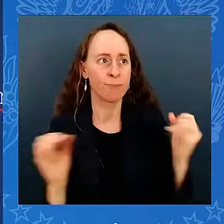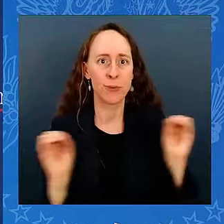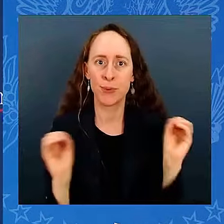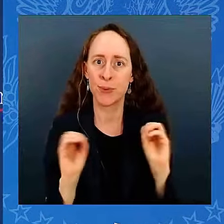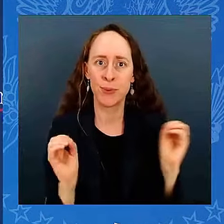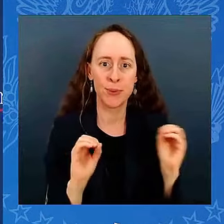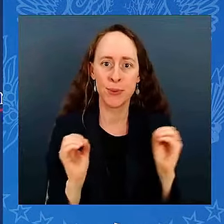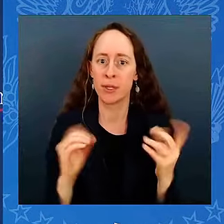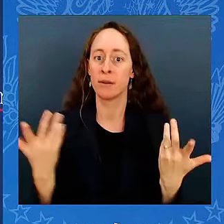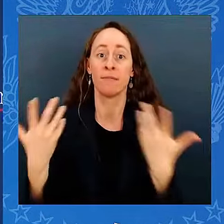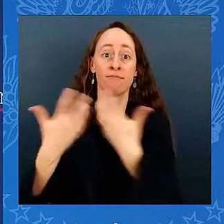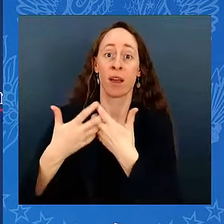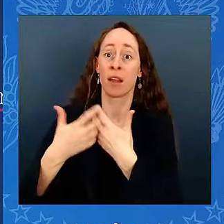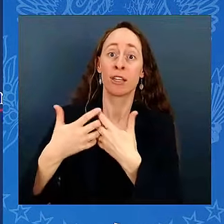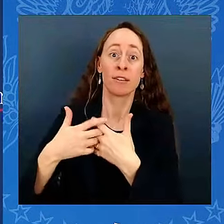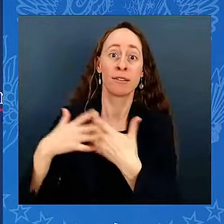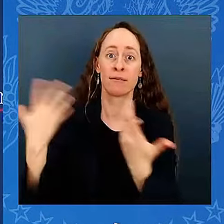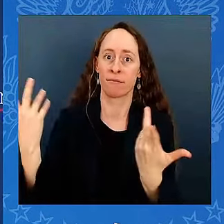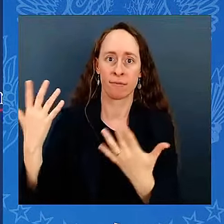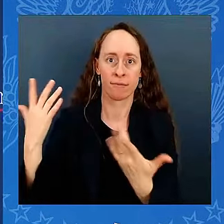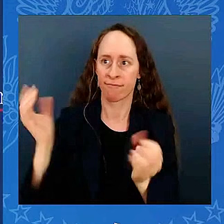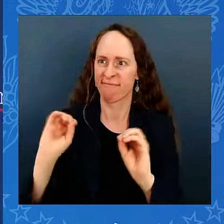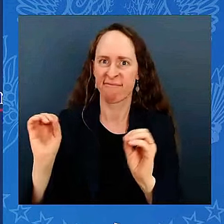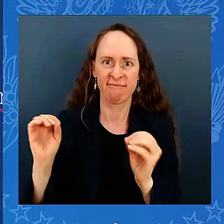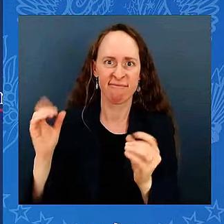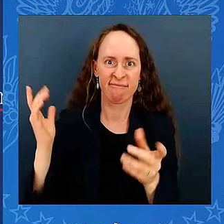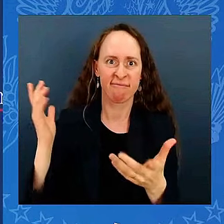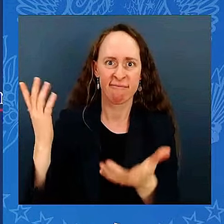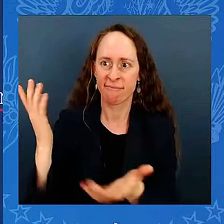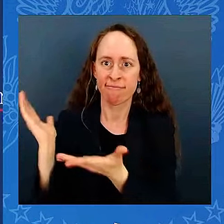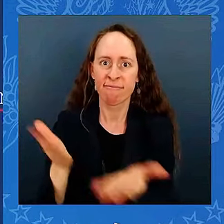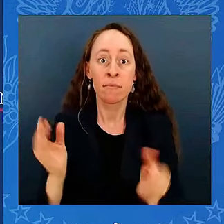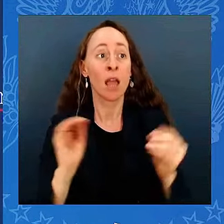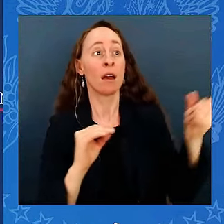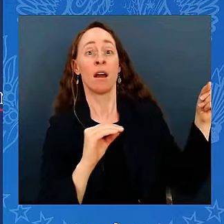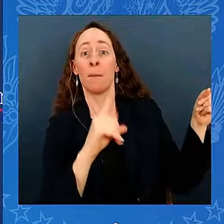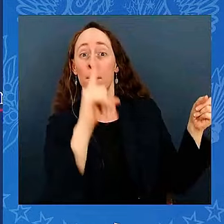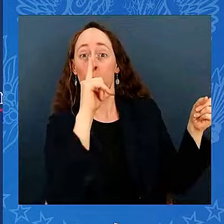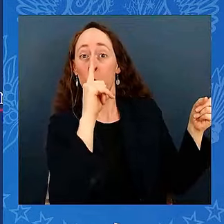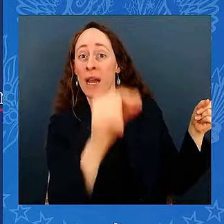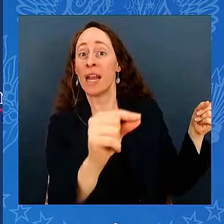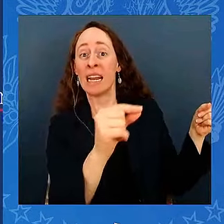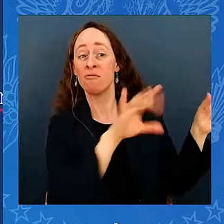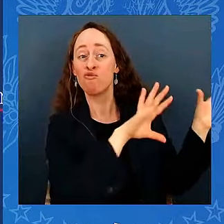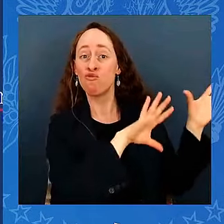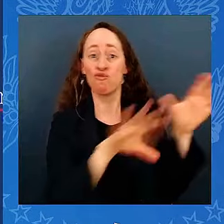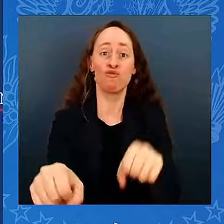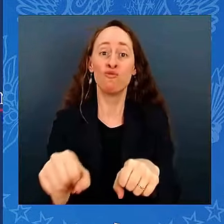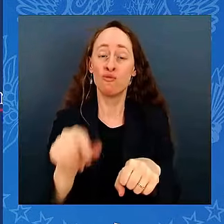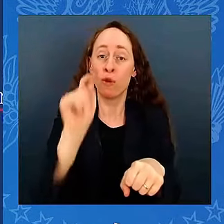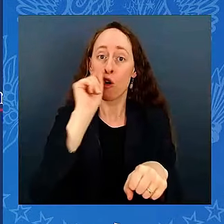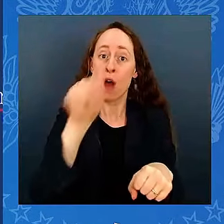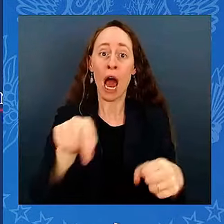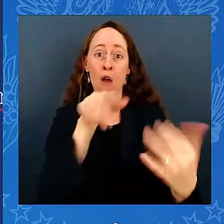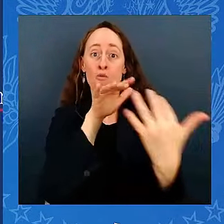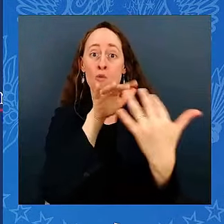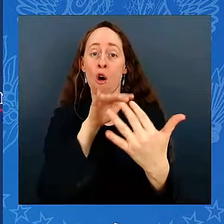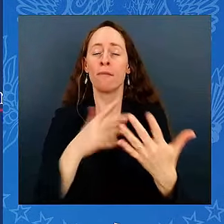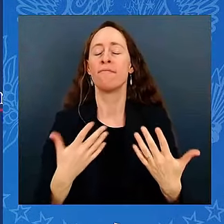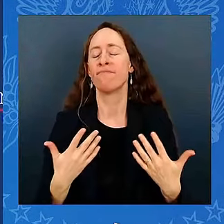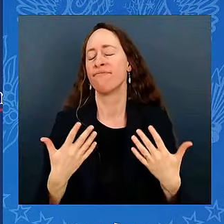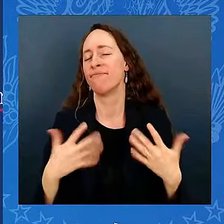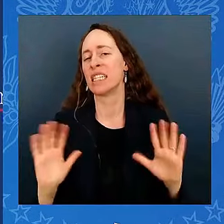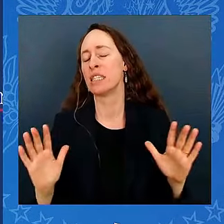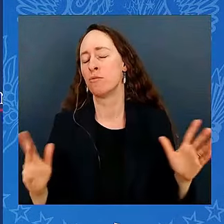Ukraine, which sent food prices skyrocketing, energy prices soaring around the world. So we immediately brought together